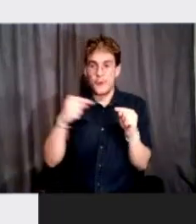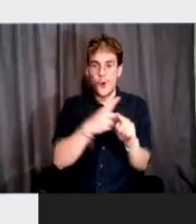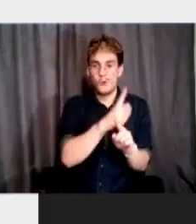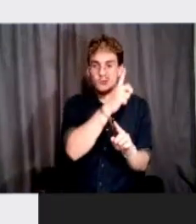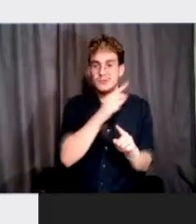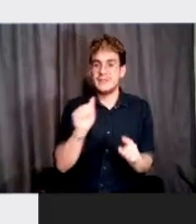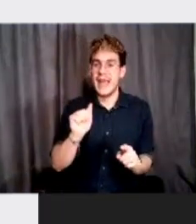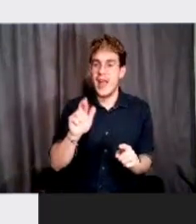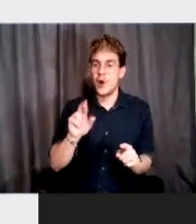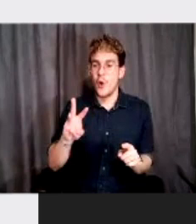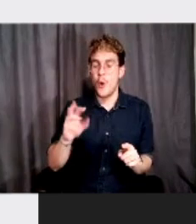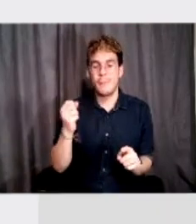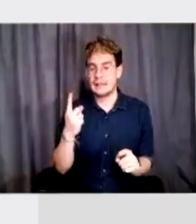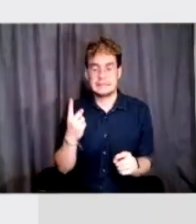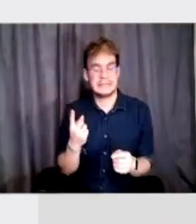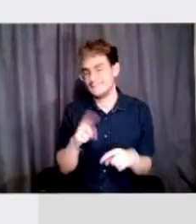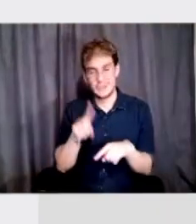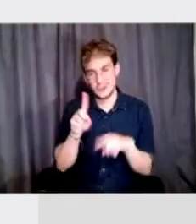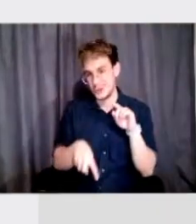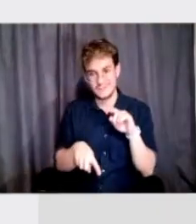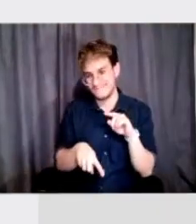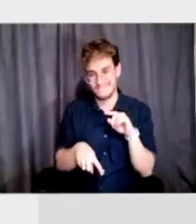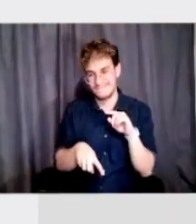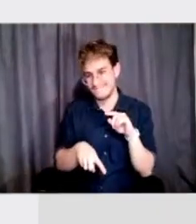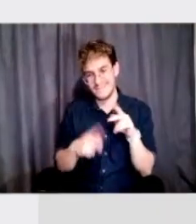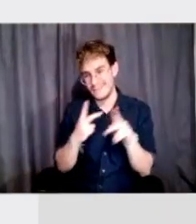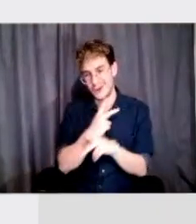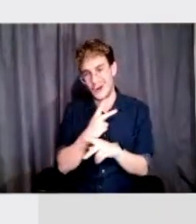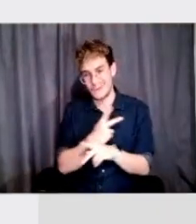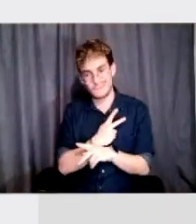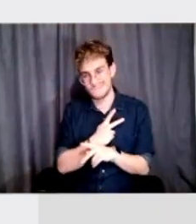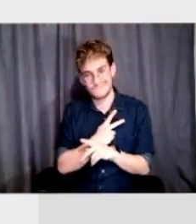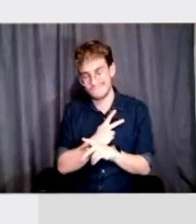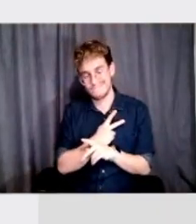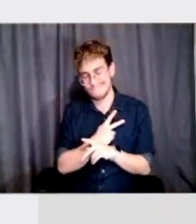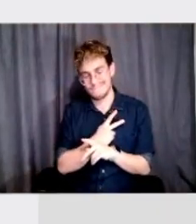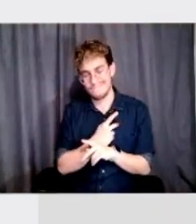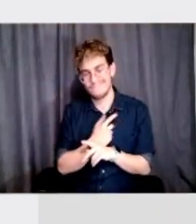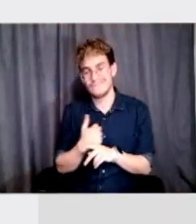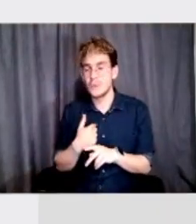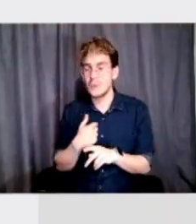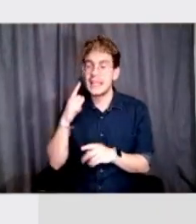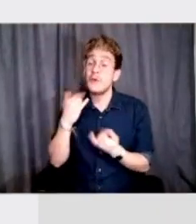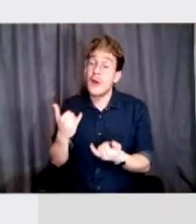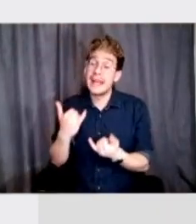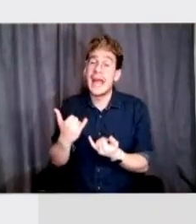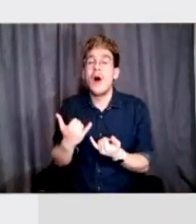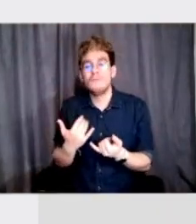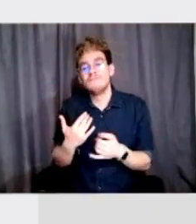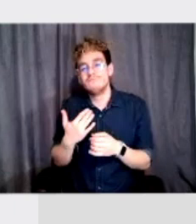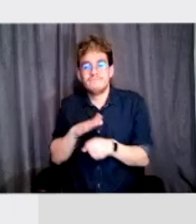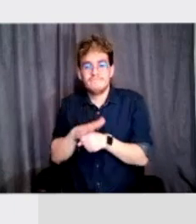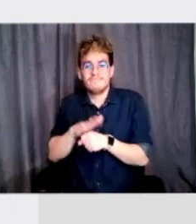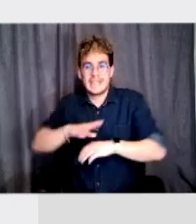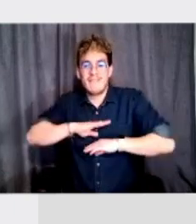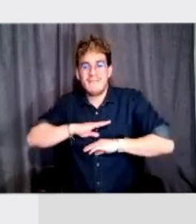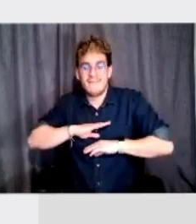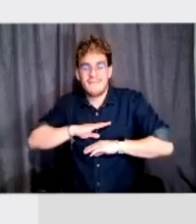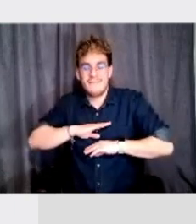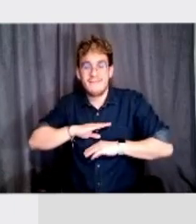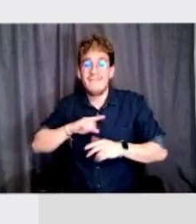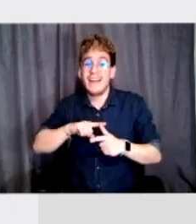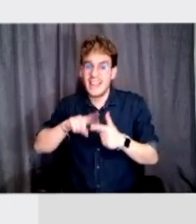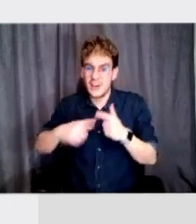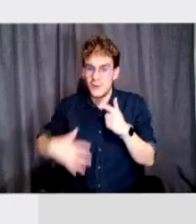clear, but that was so much harder to build that we, uh, we thought that this was a good enough solution for now. Um, we also added the,